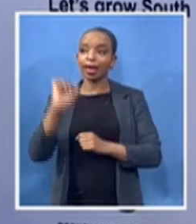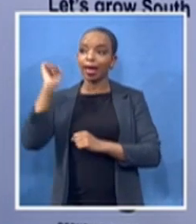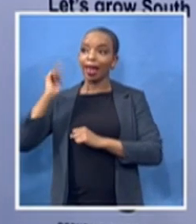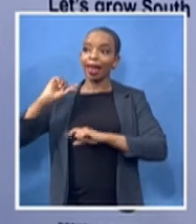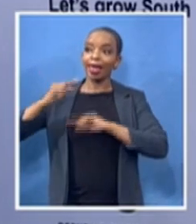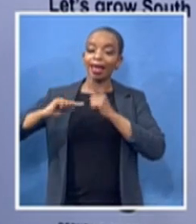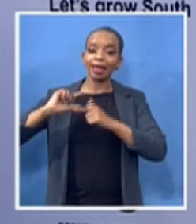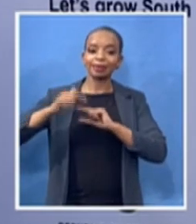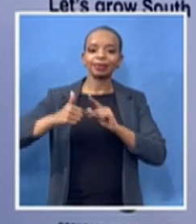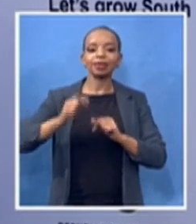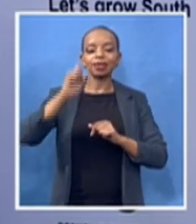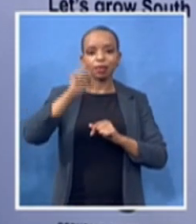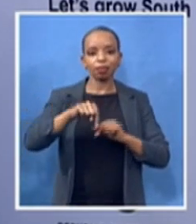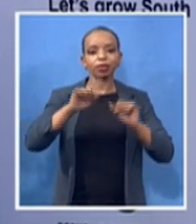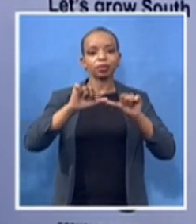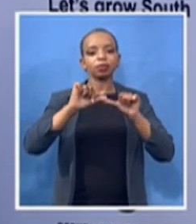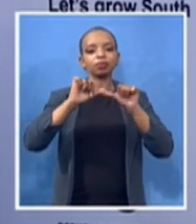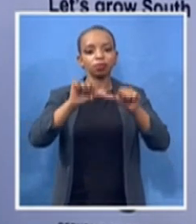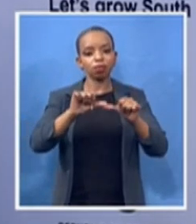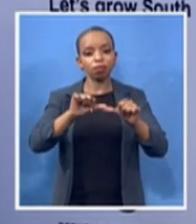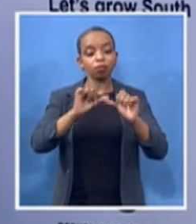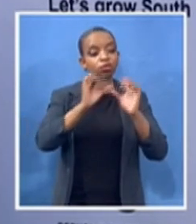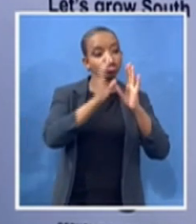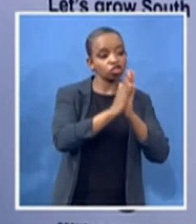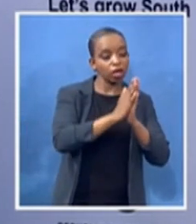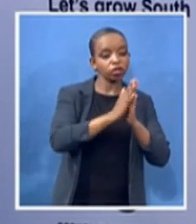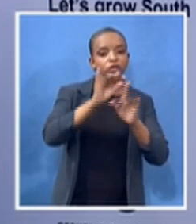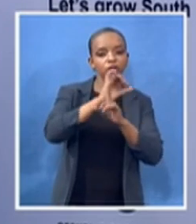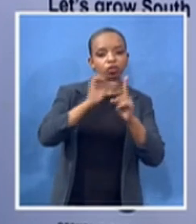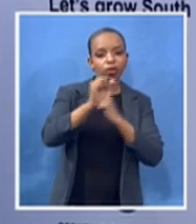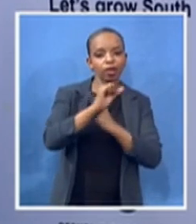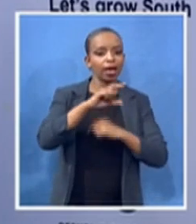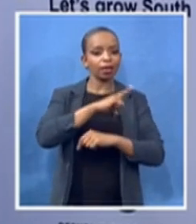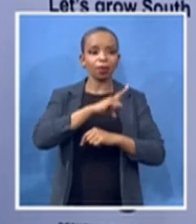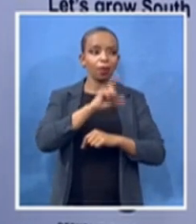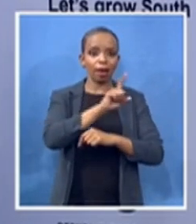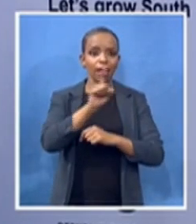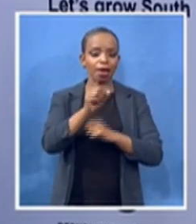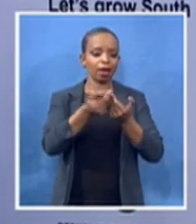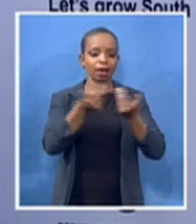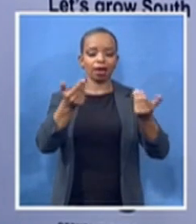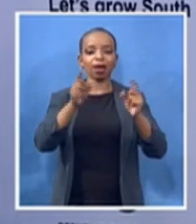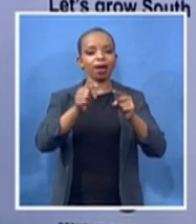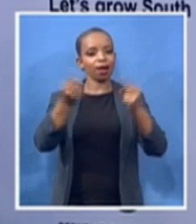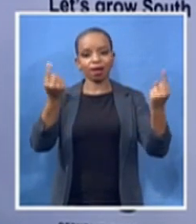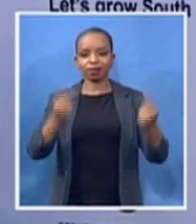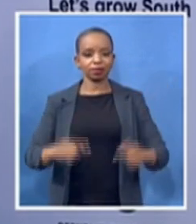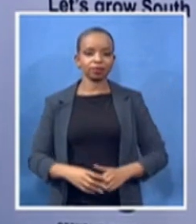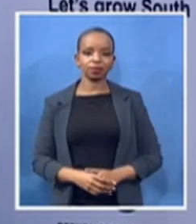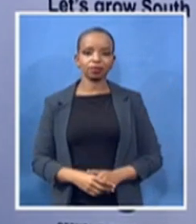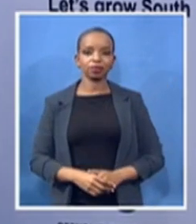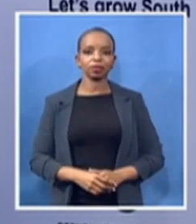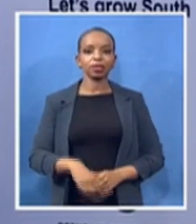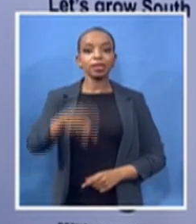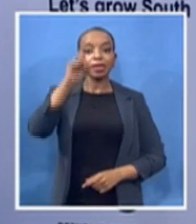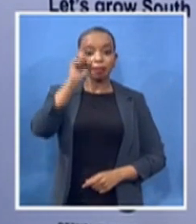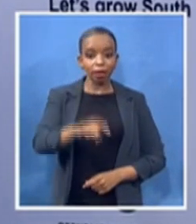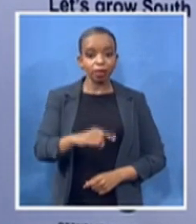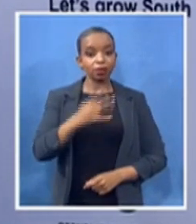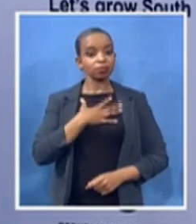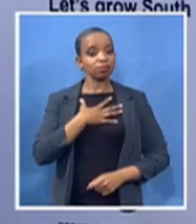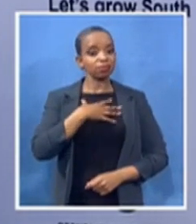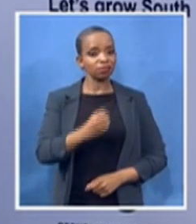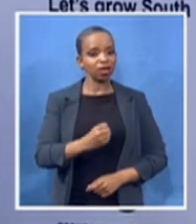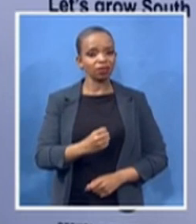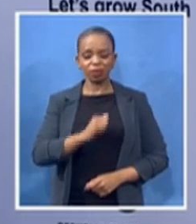we need to be more brave daring courageous strong and true to form and